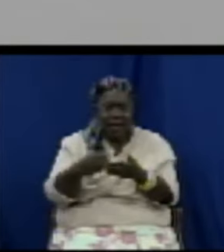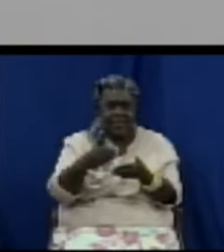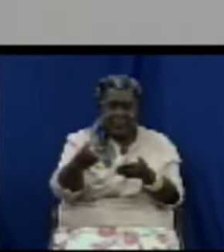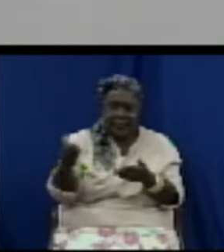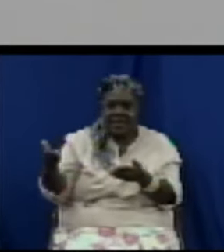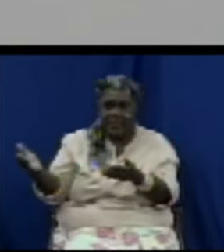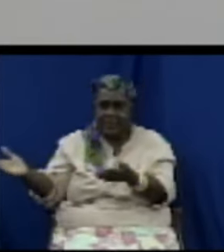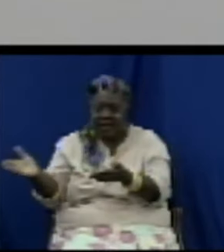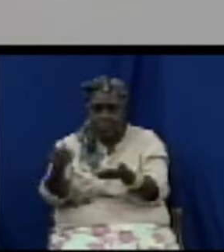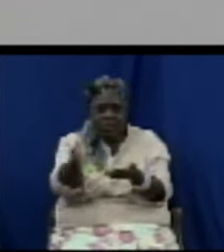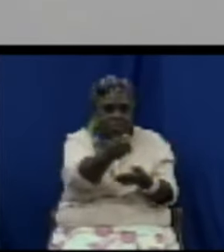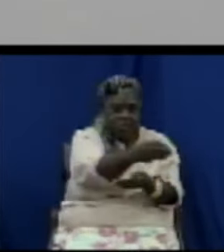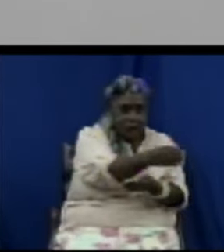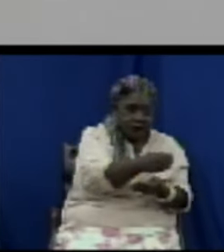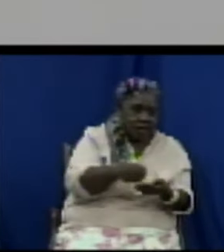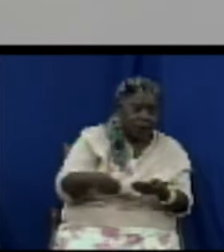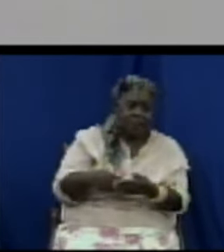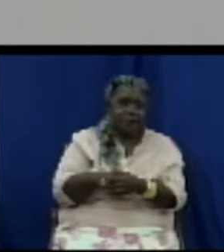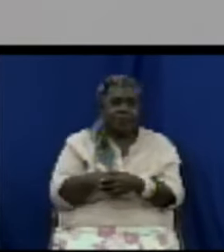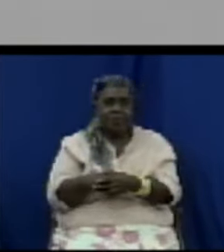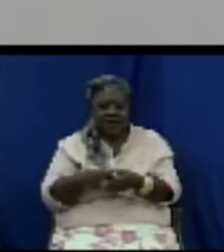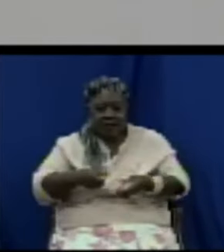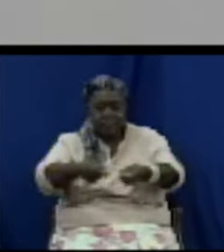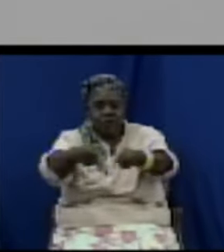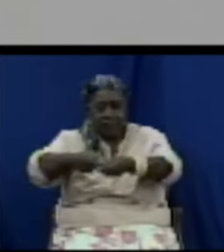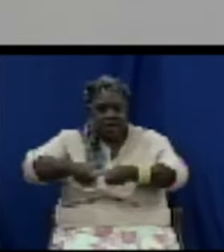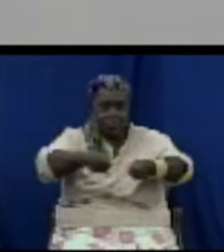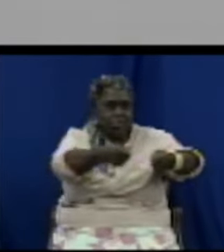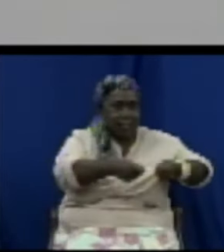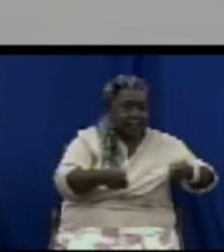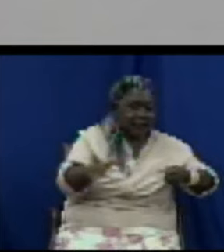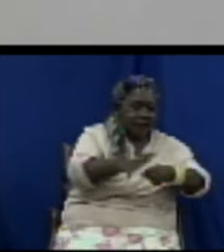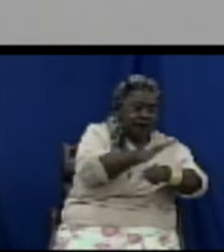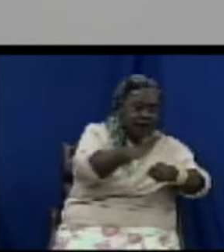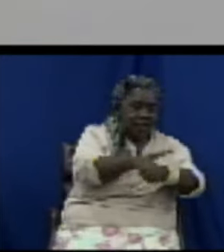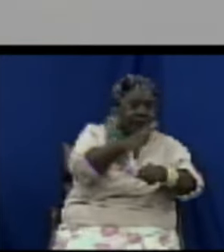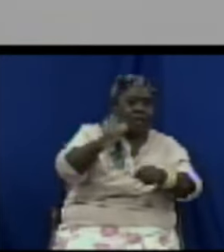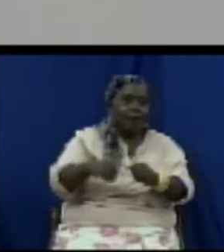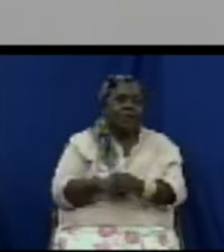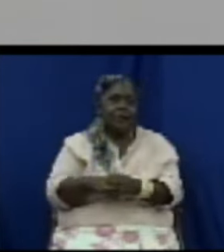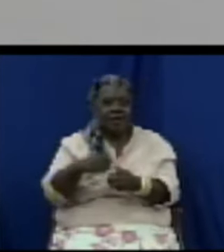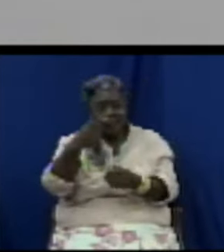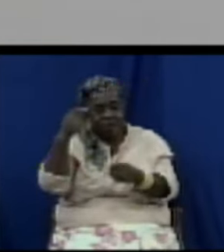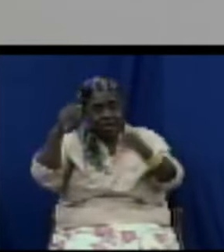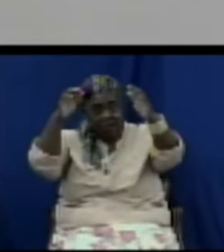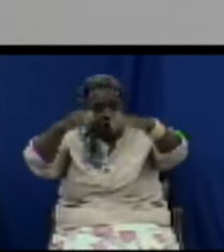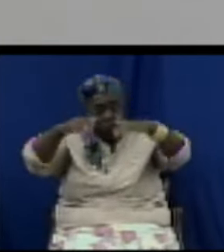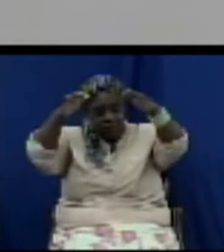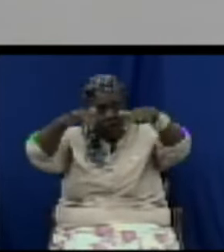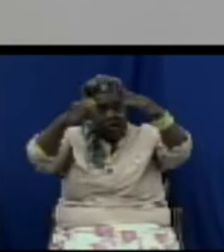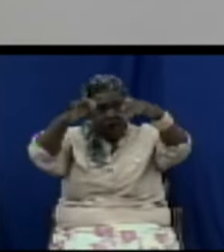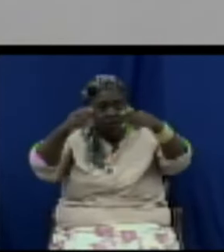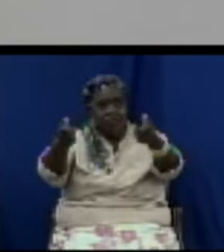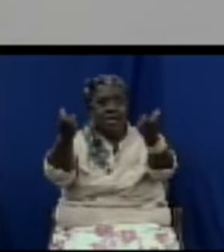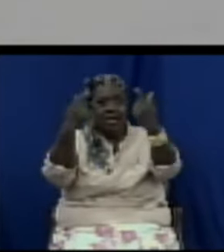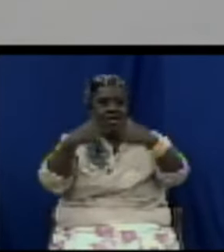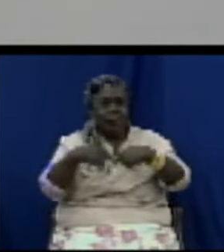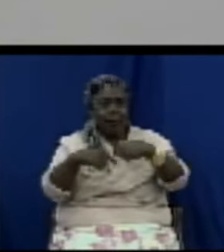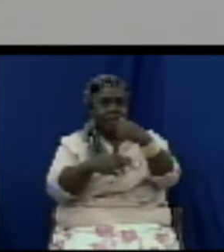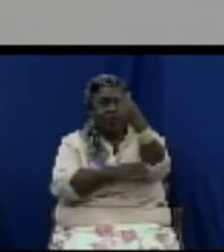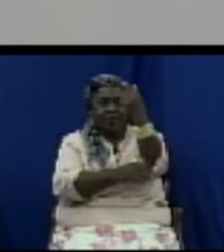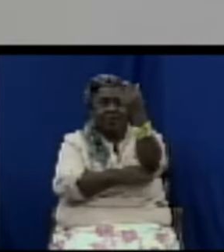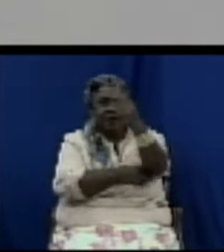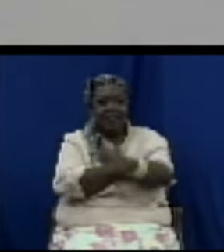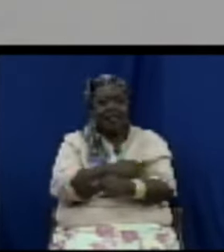one of my co-workers who accompanied me she walked up to the milk and she said oh my goodness and I was like what's happening